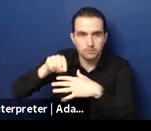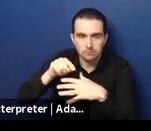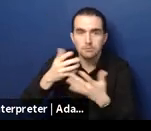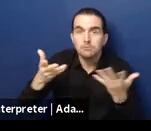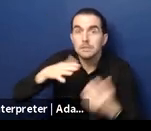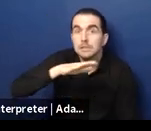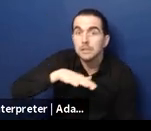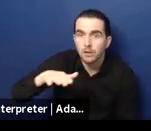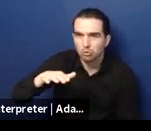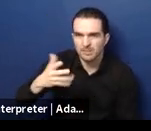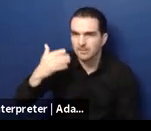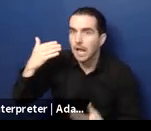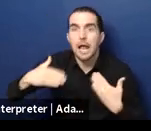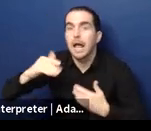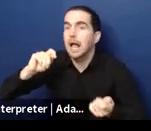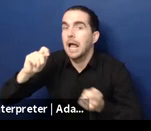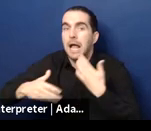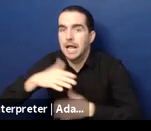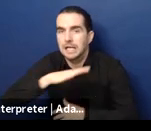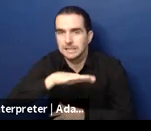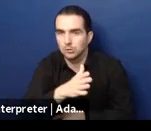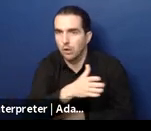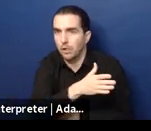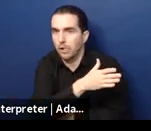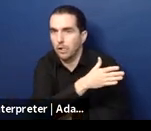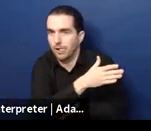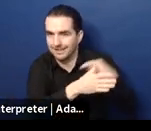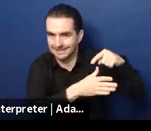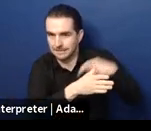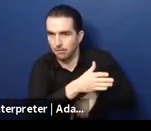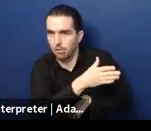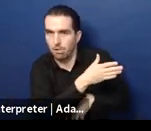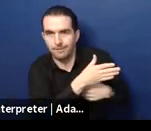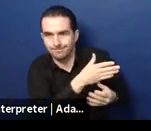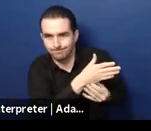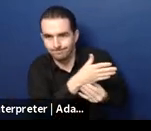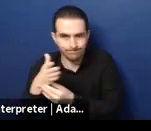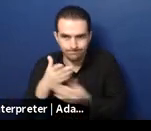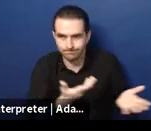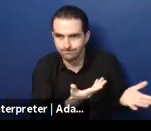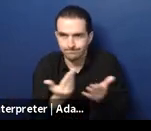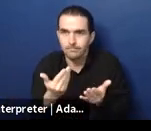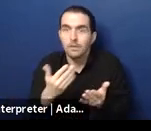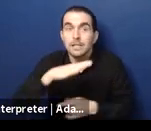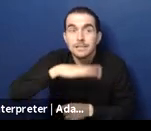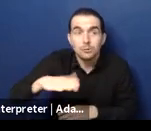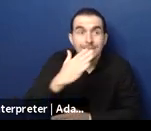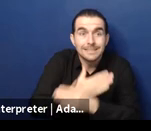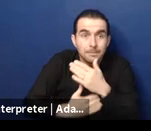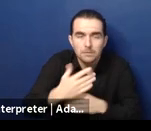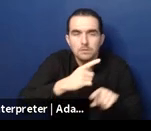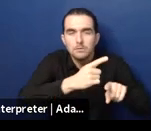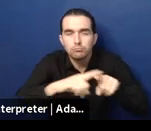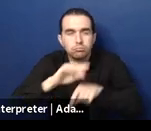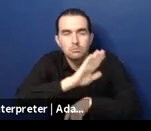please. I want to zero in a little bit on Moldova, you know, and coming back to the topic of this webinar,